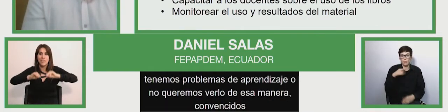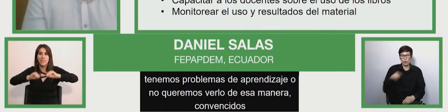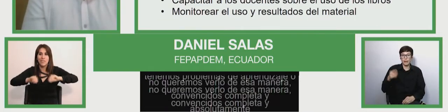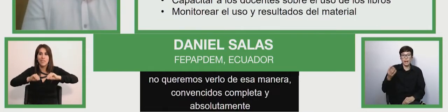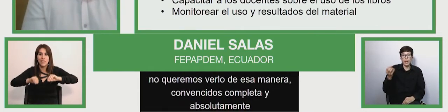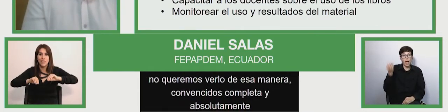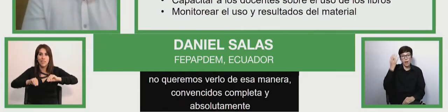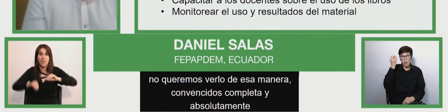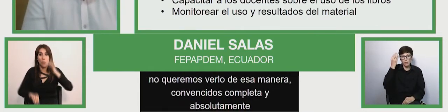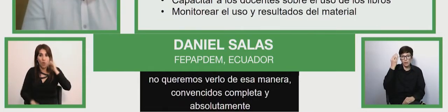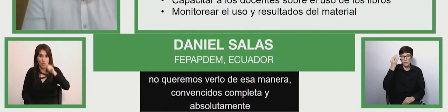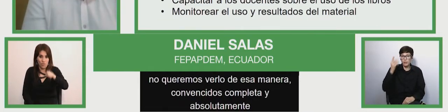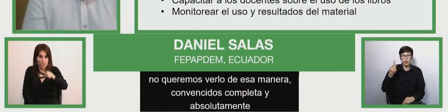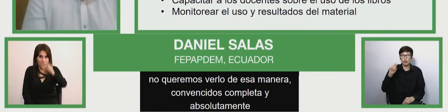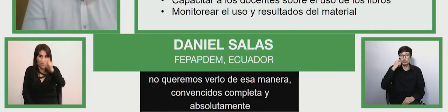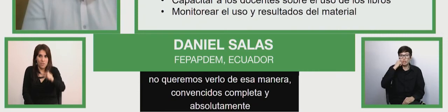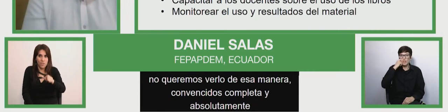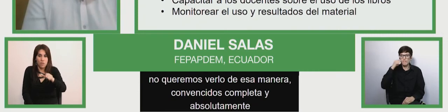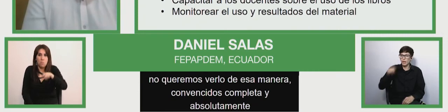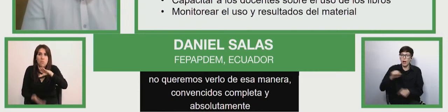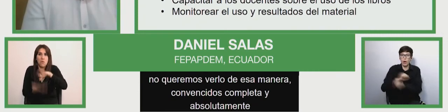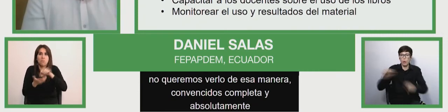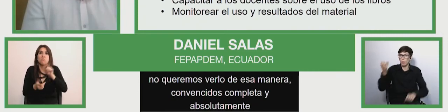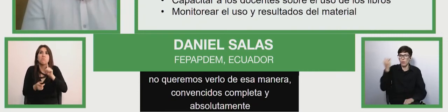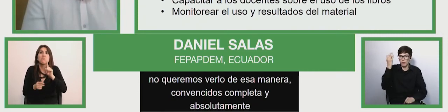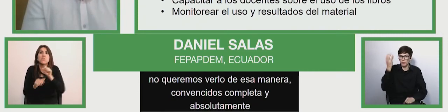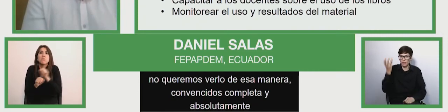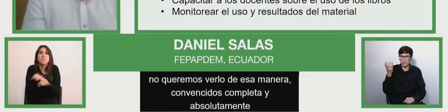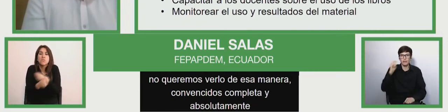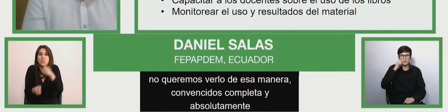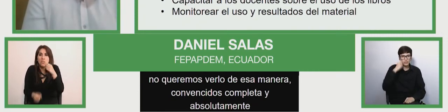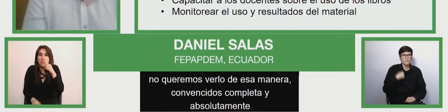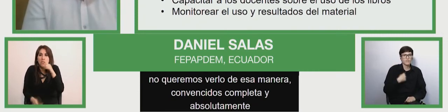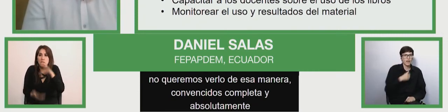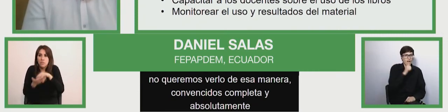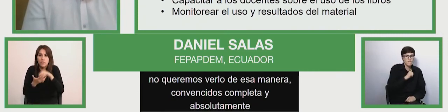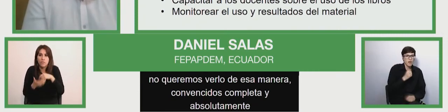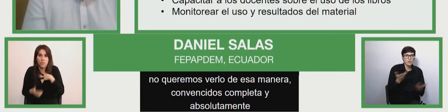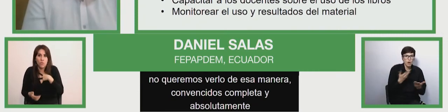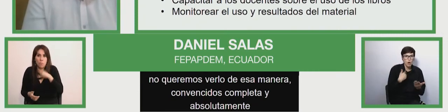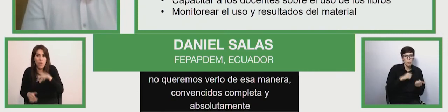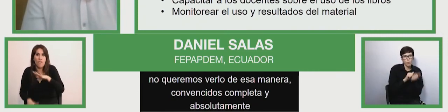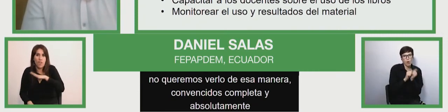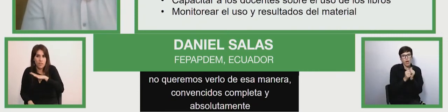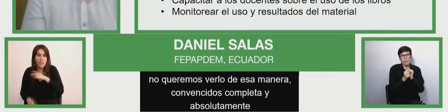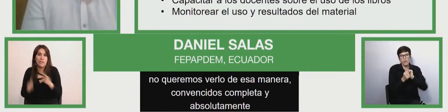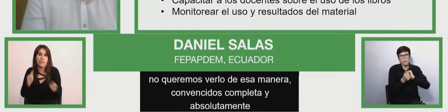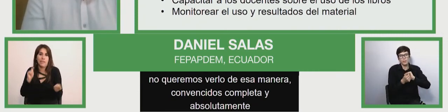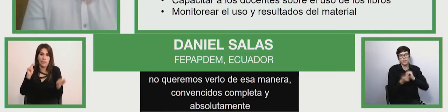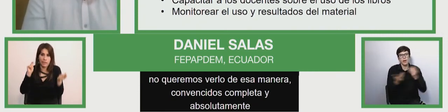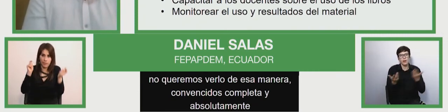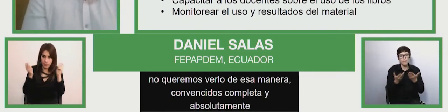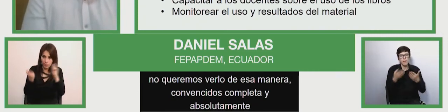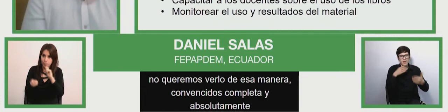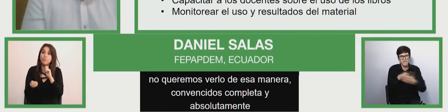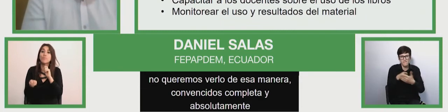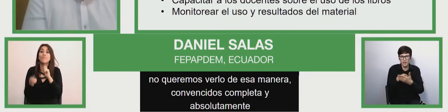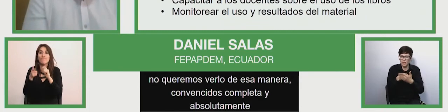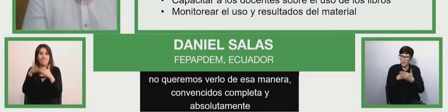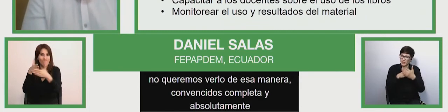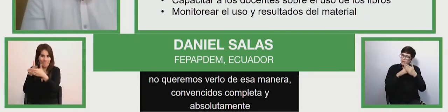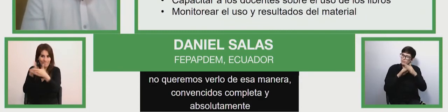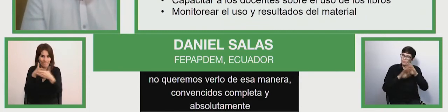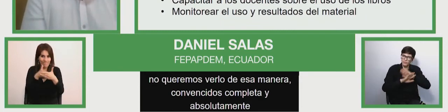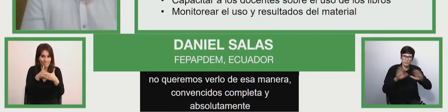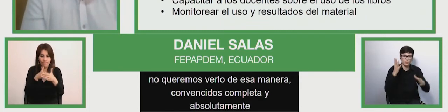it's not because of a lack in capacity to learn but rather a lack of resources adaptation a lack of barriers that we